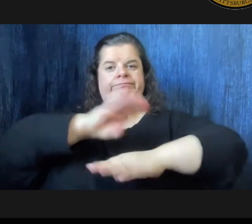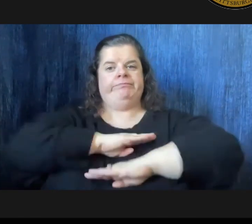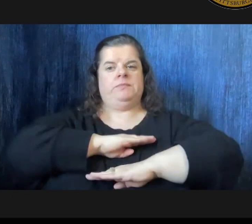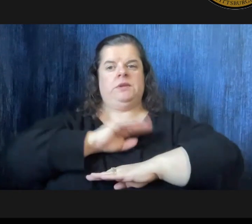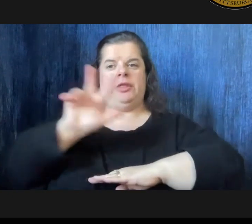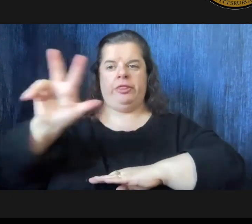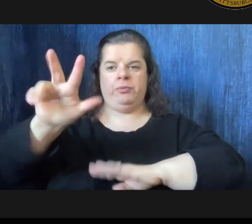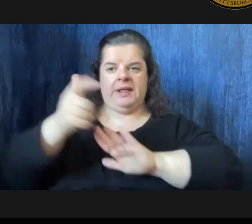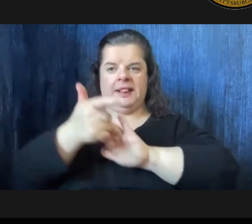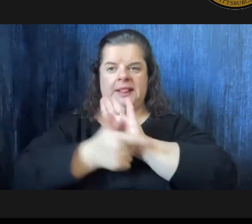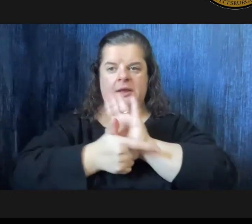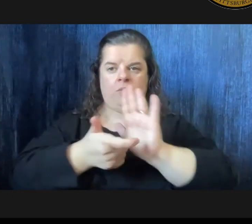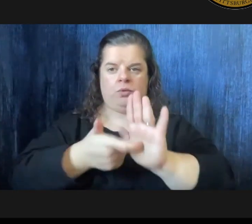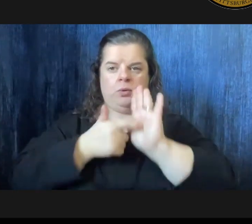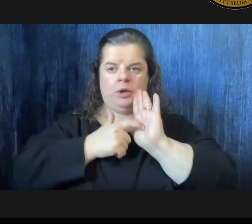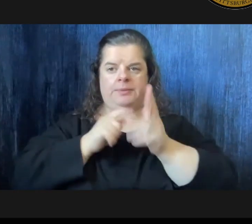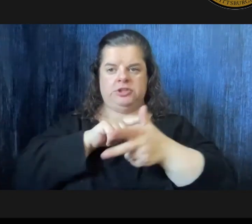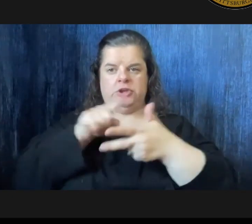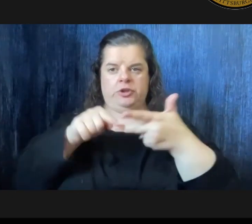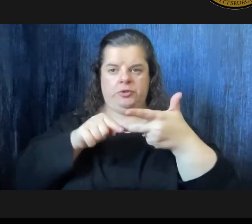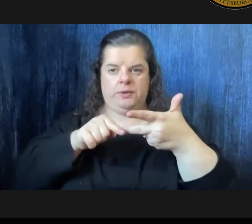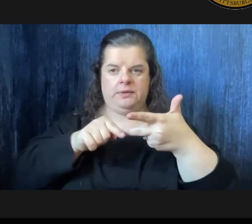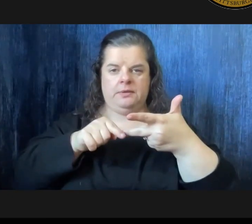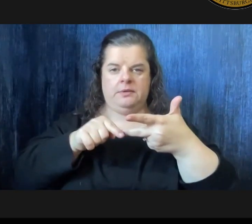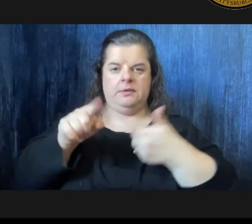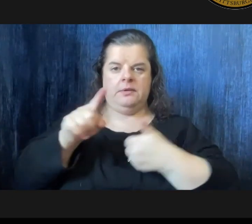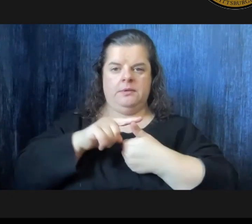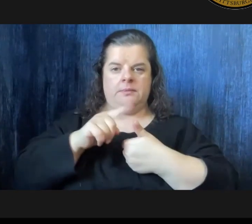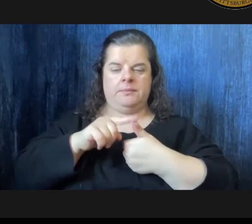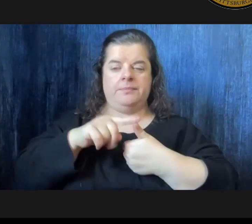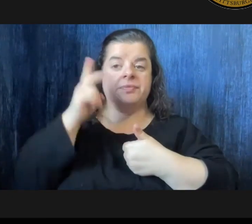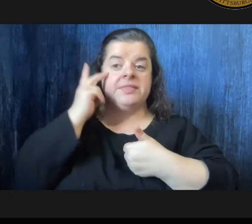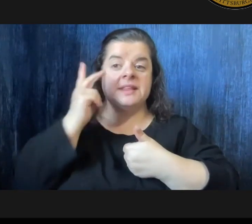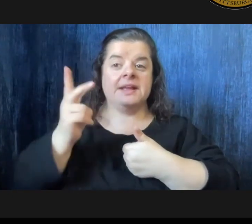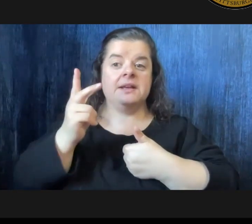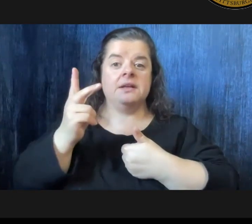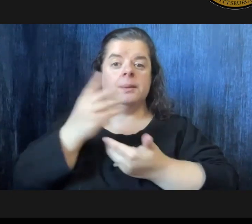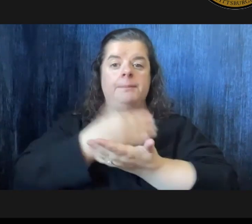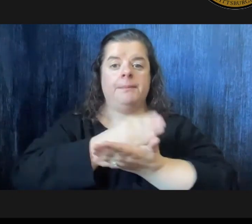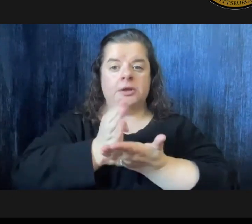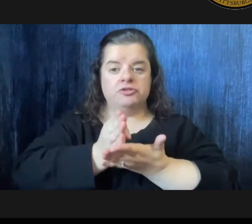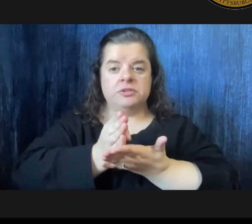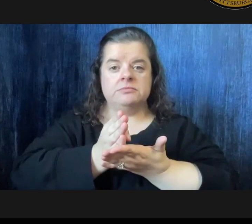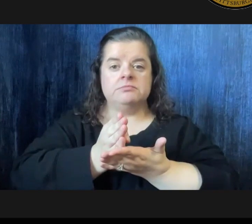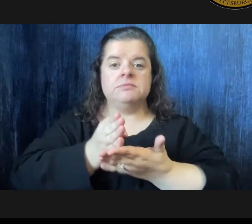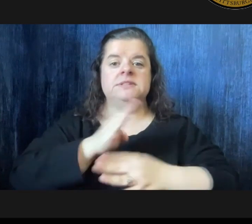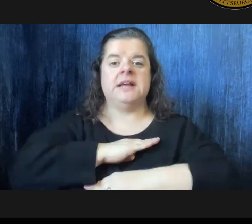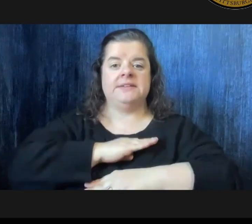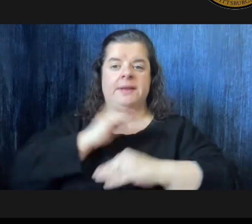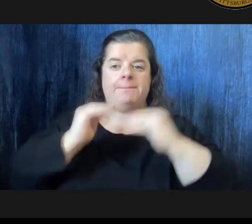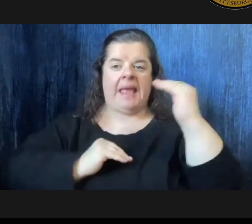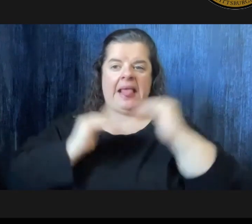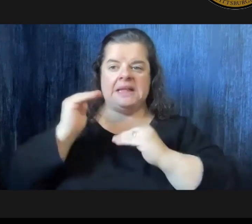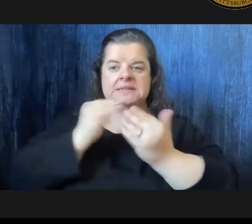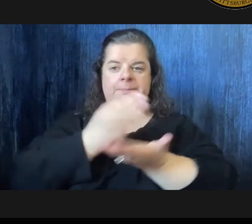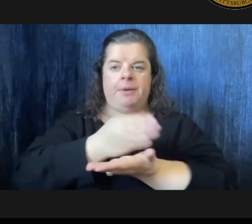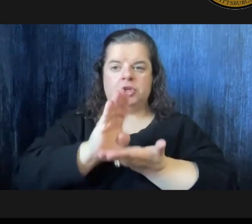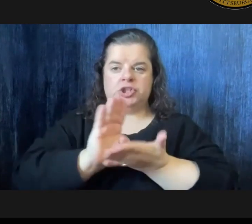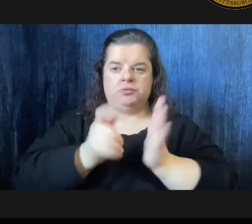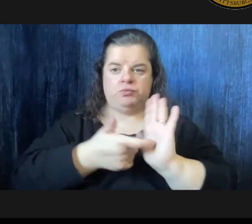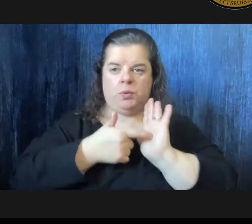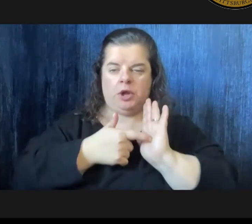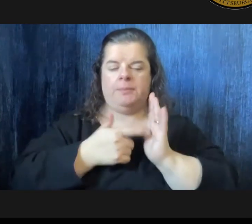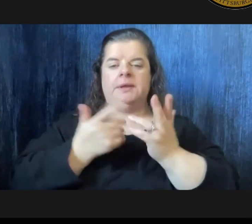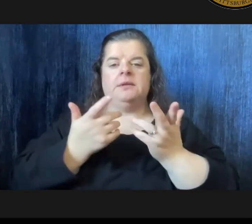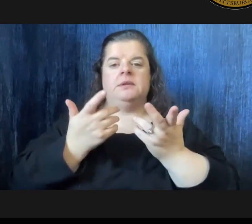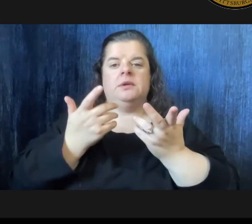requirements here we see that the budget meets the balanced budget mandate the city's